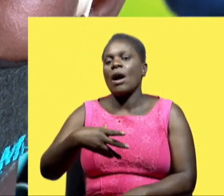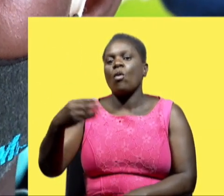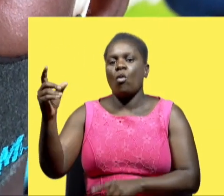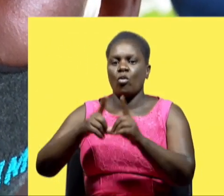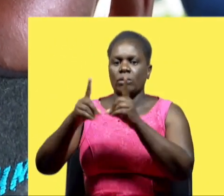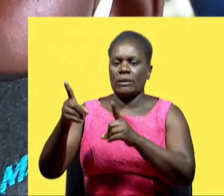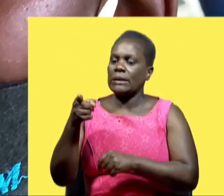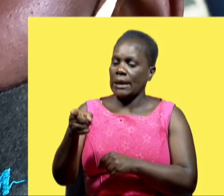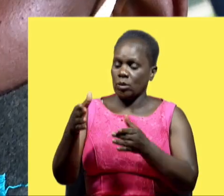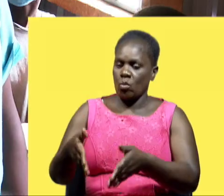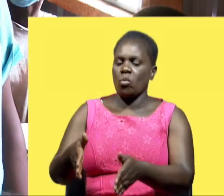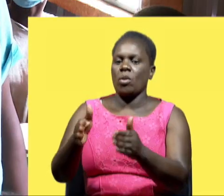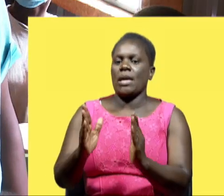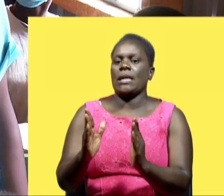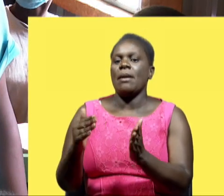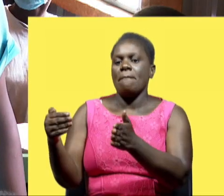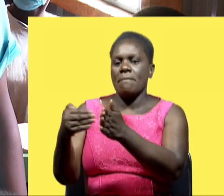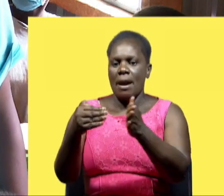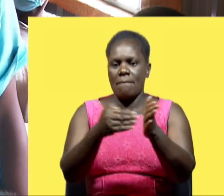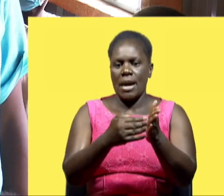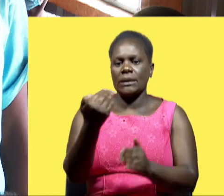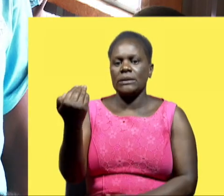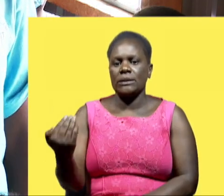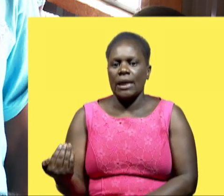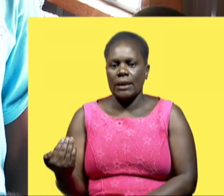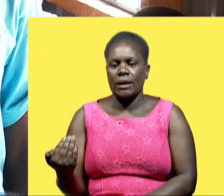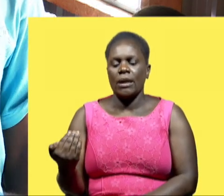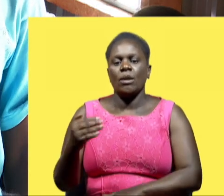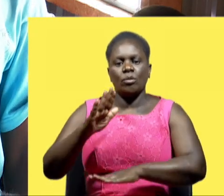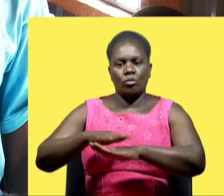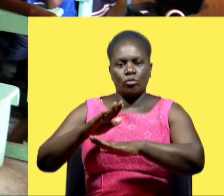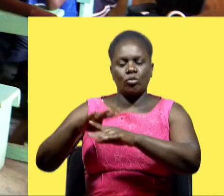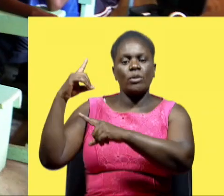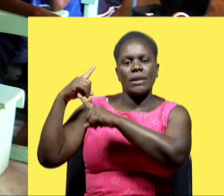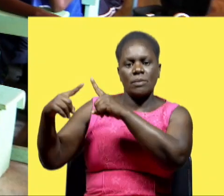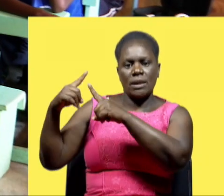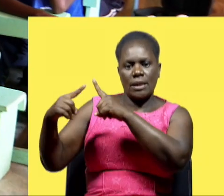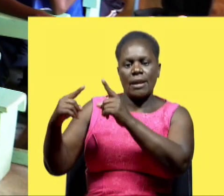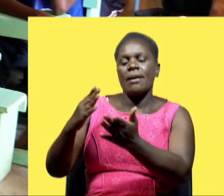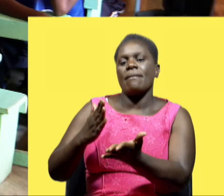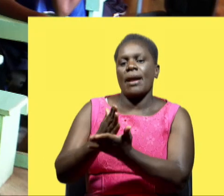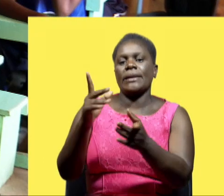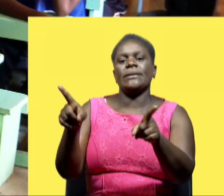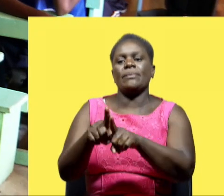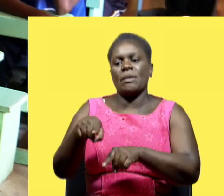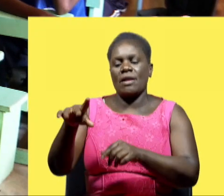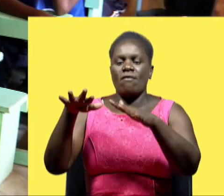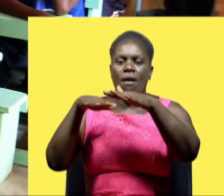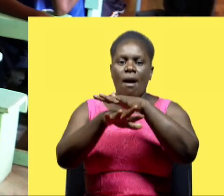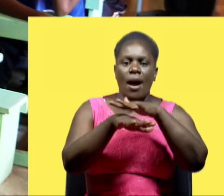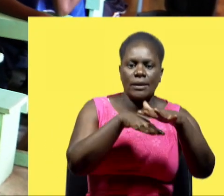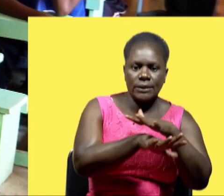so that way in itself is really denying that child a very useful experience otherwise a right which is supposed to